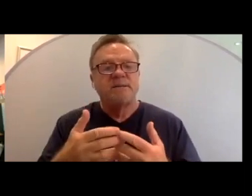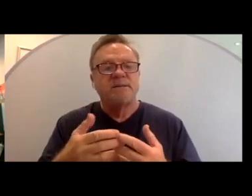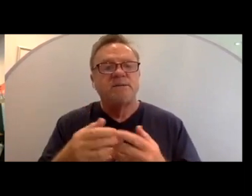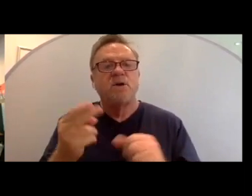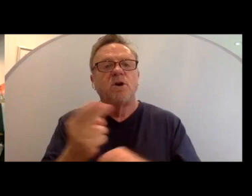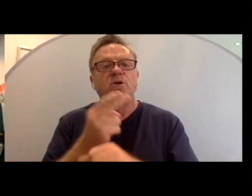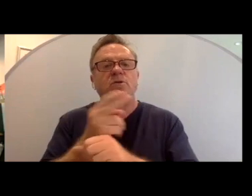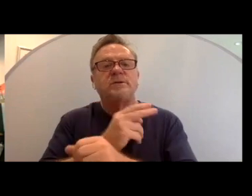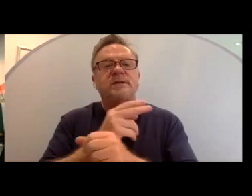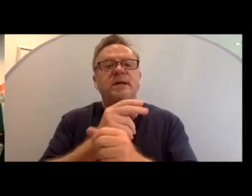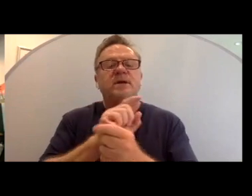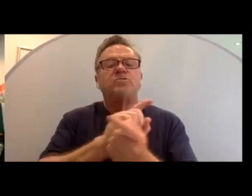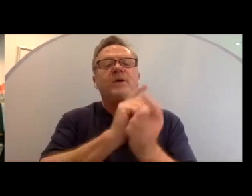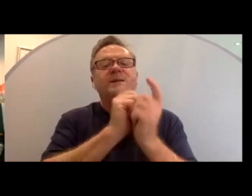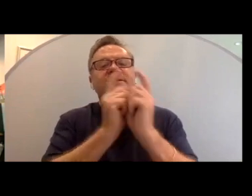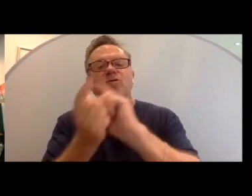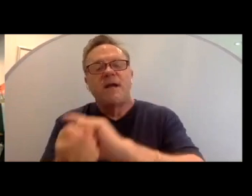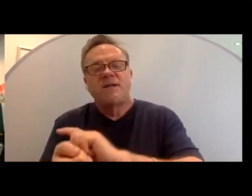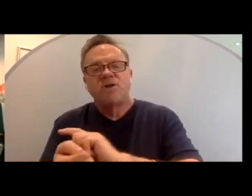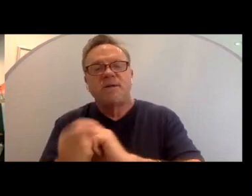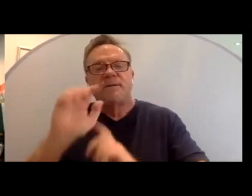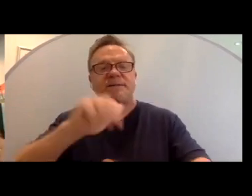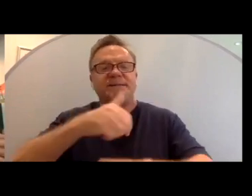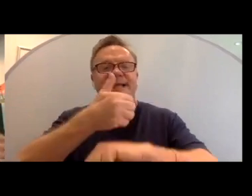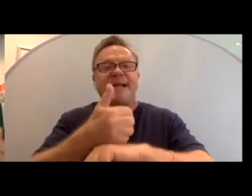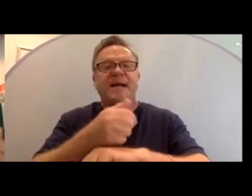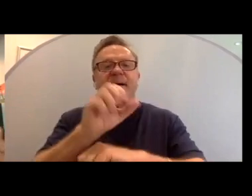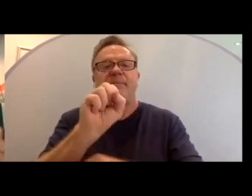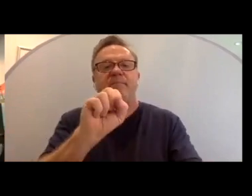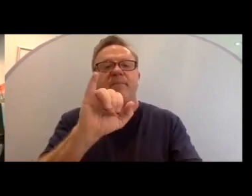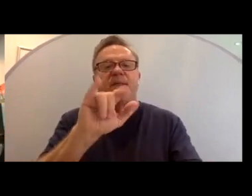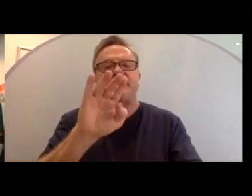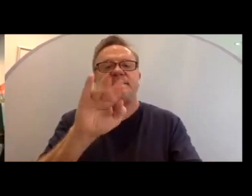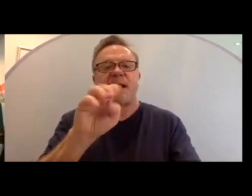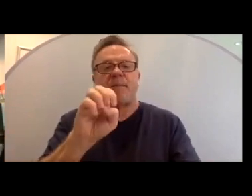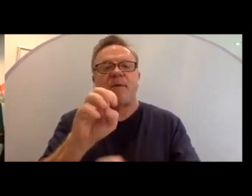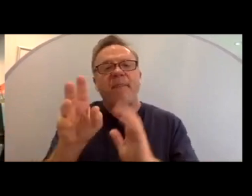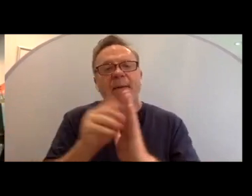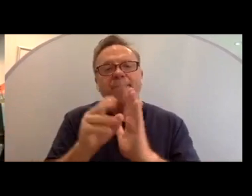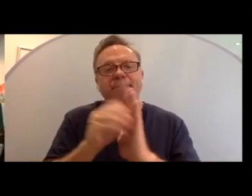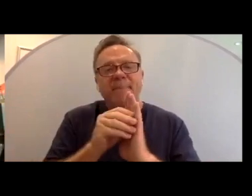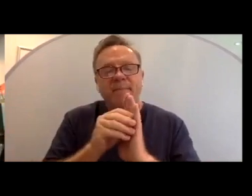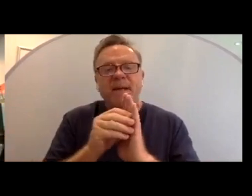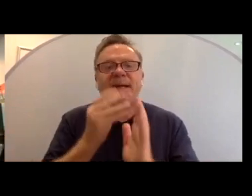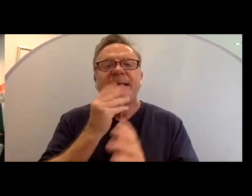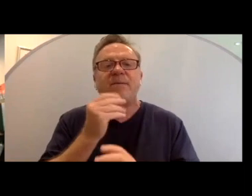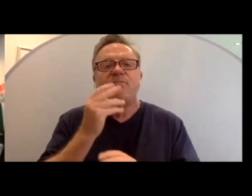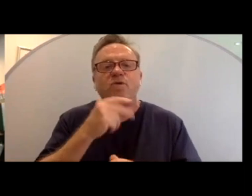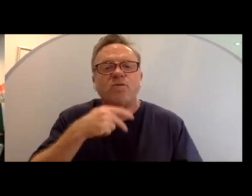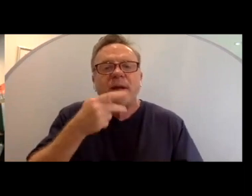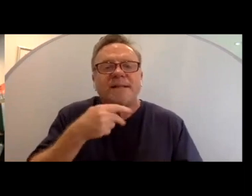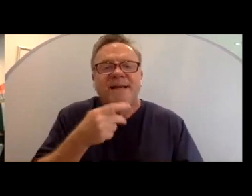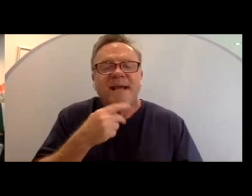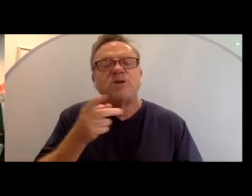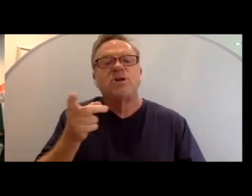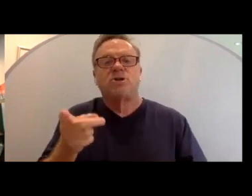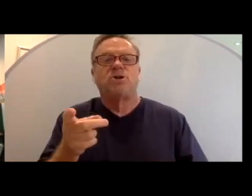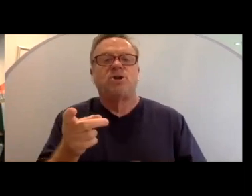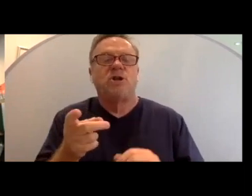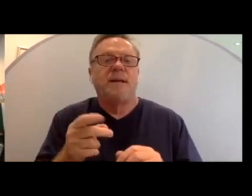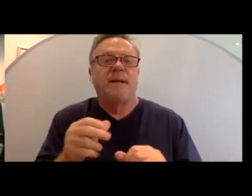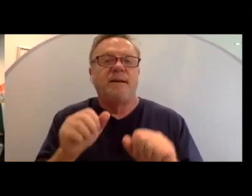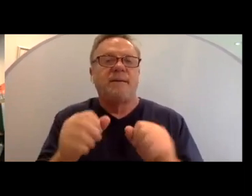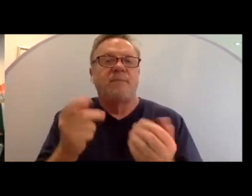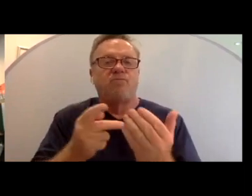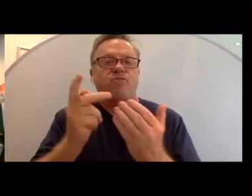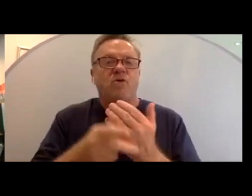transliteration. So, setting up the syllables that sort of mimic Hebrew pronunciation, she has been able to